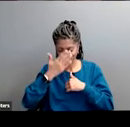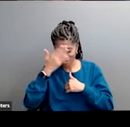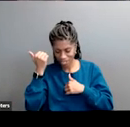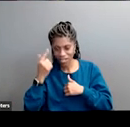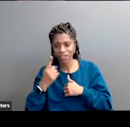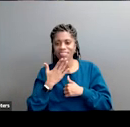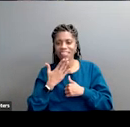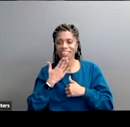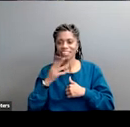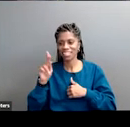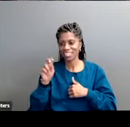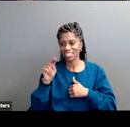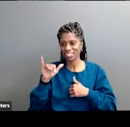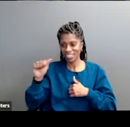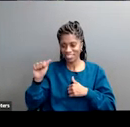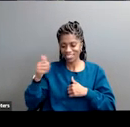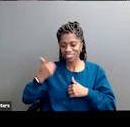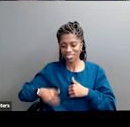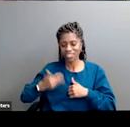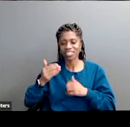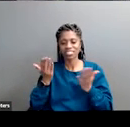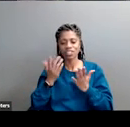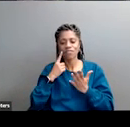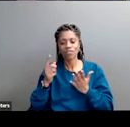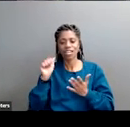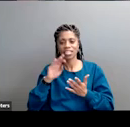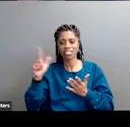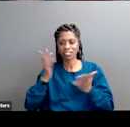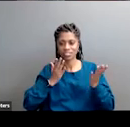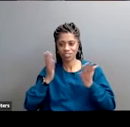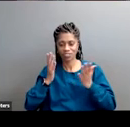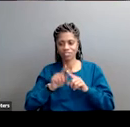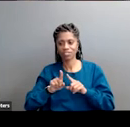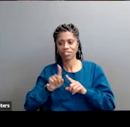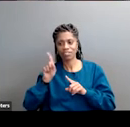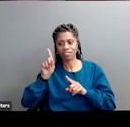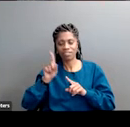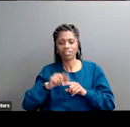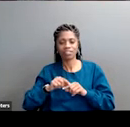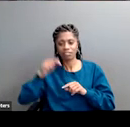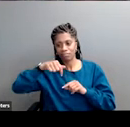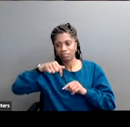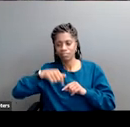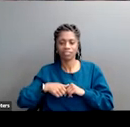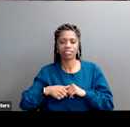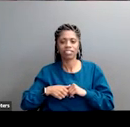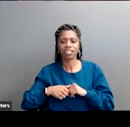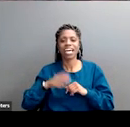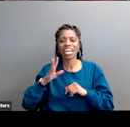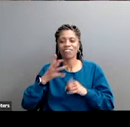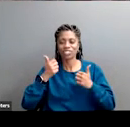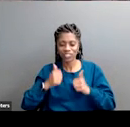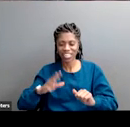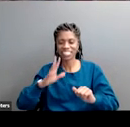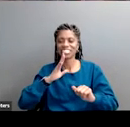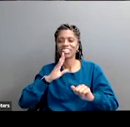to make sure i thank kenya she's offering interpretation services sign services just up above me you can see her there and i'm going to try to talk slowly for